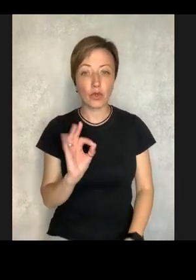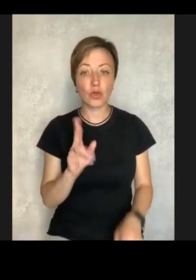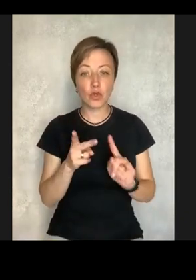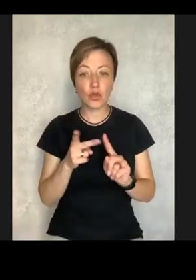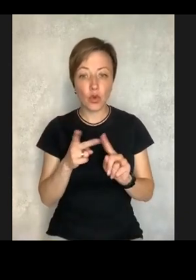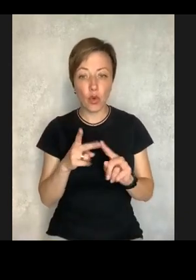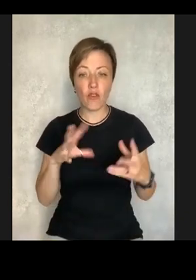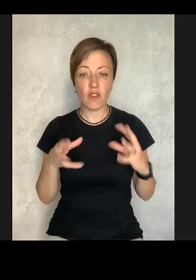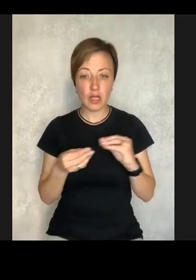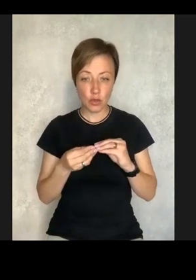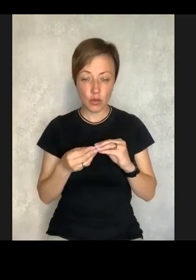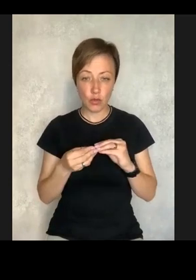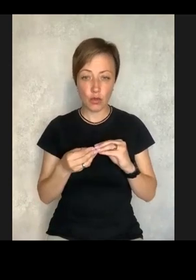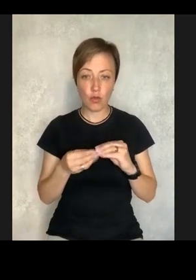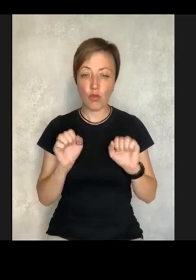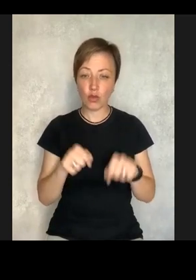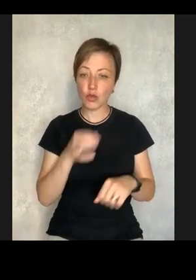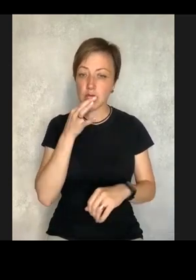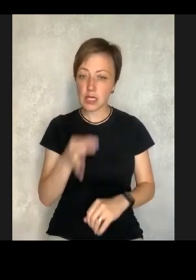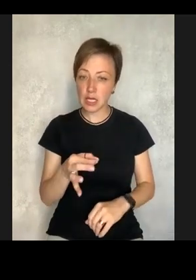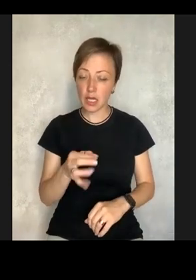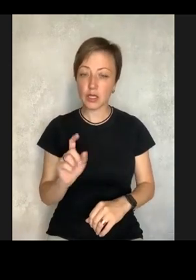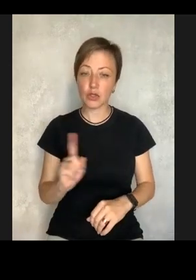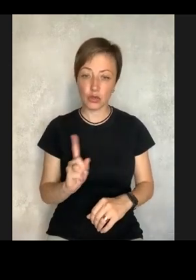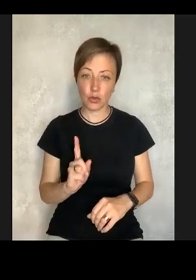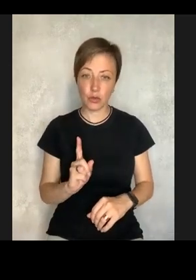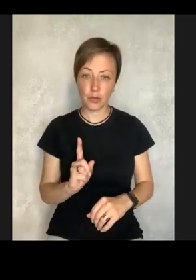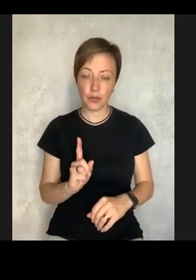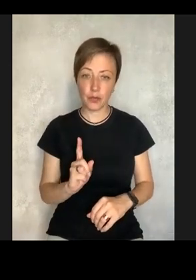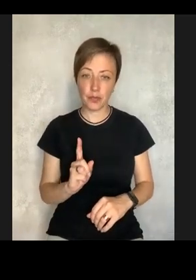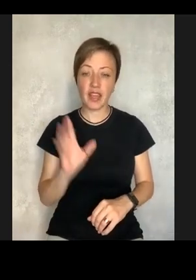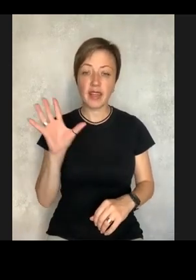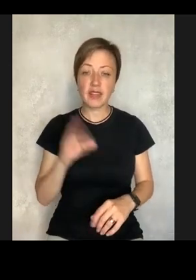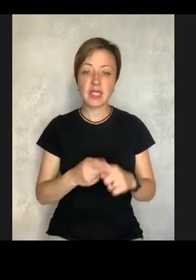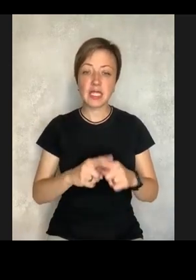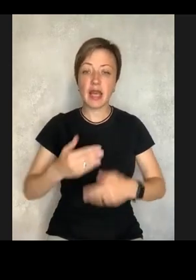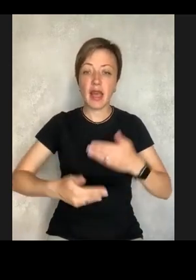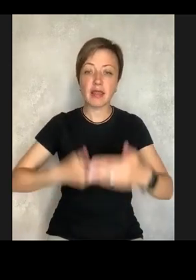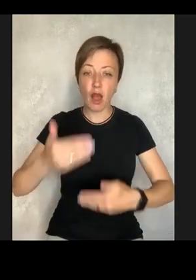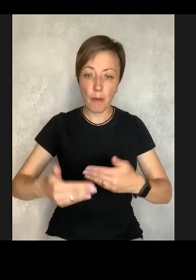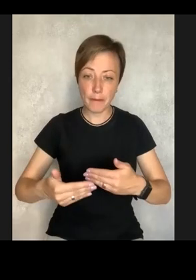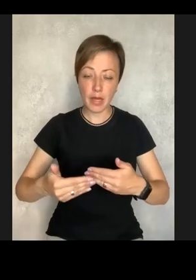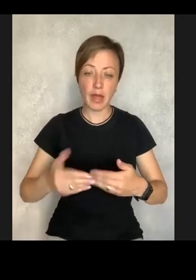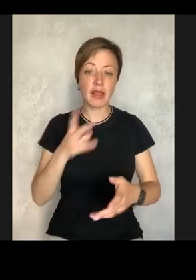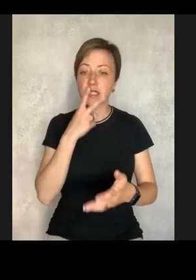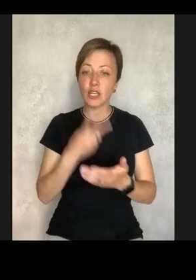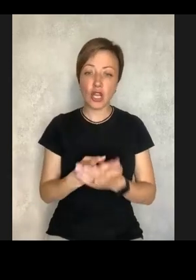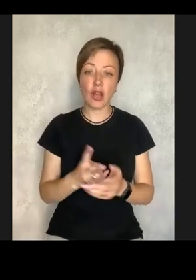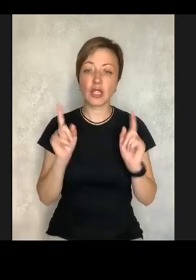this feeling. As to the second conclusion, I could say that all of these stages,